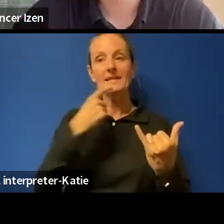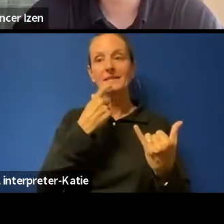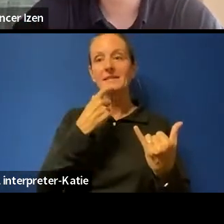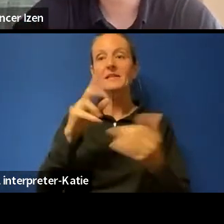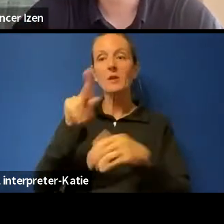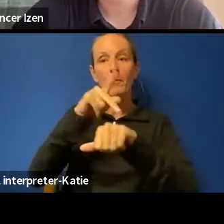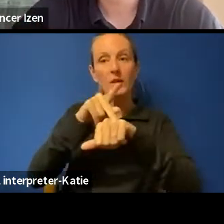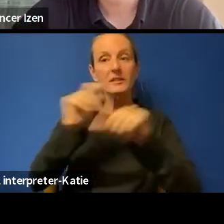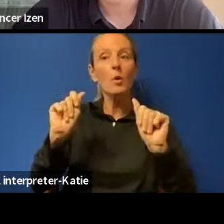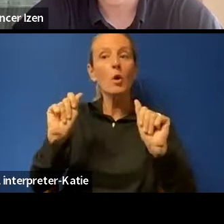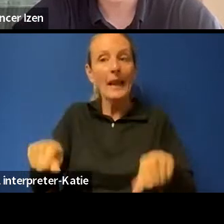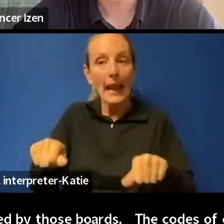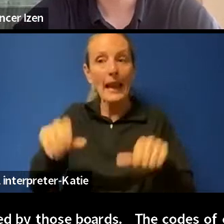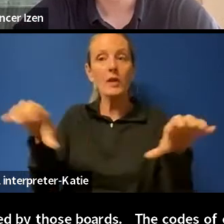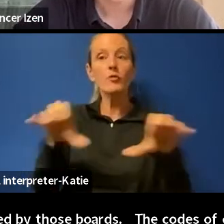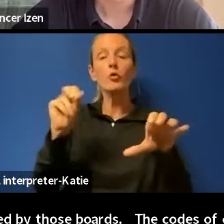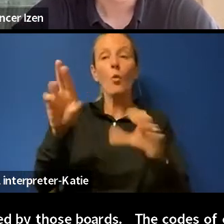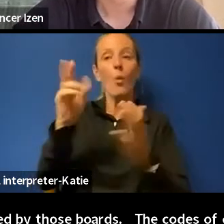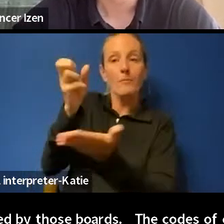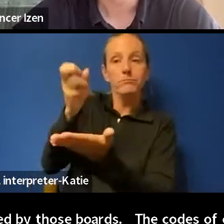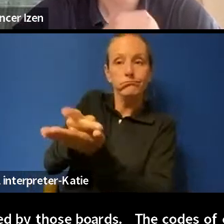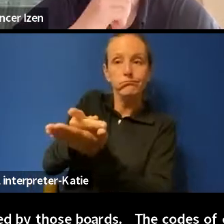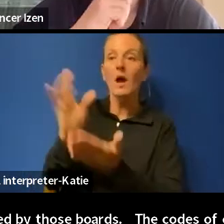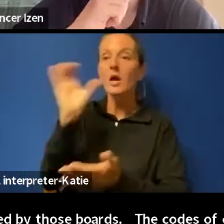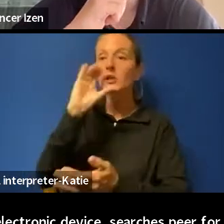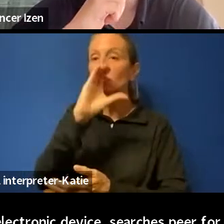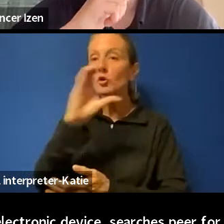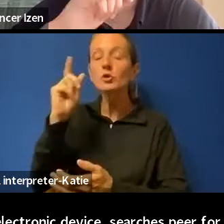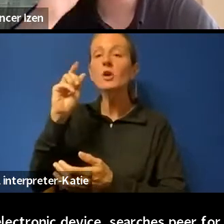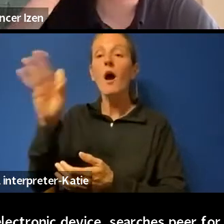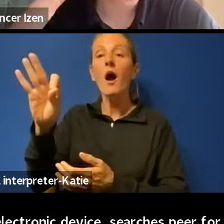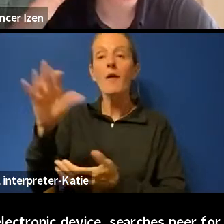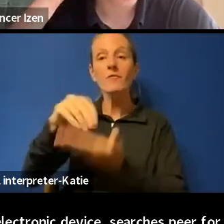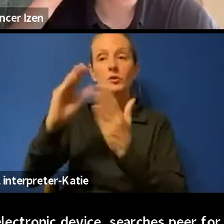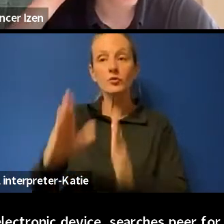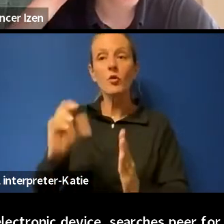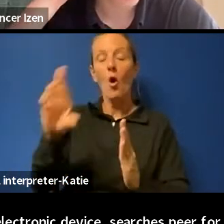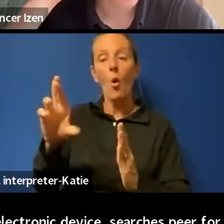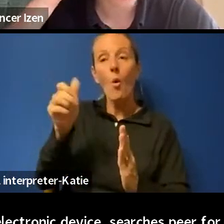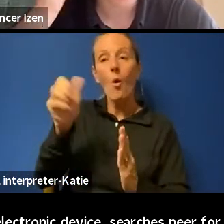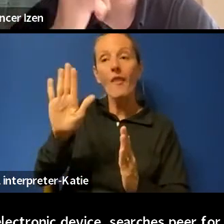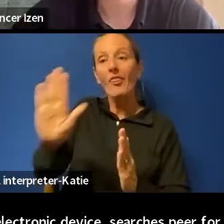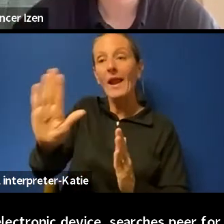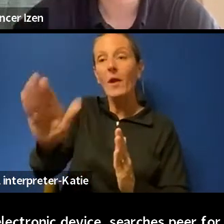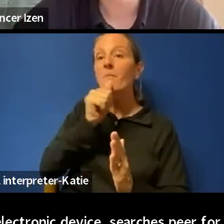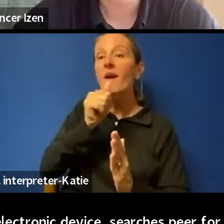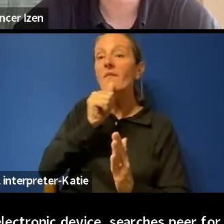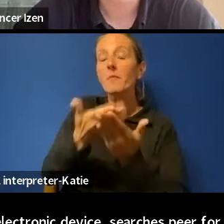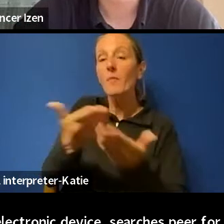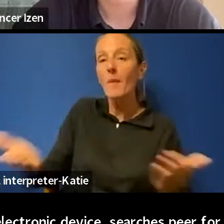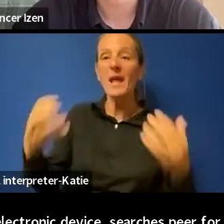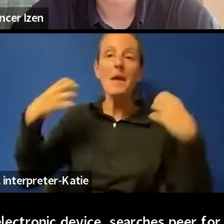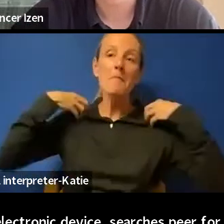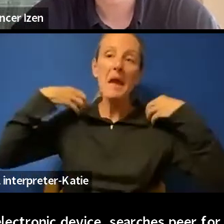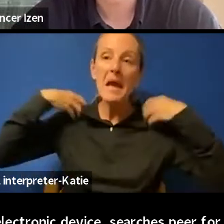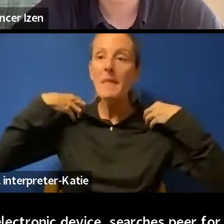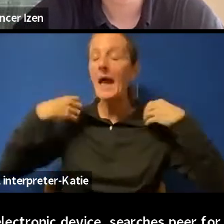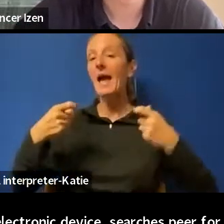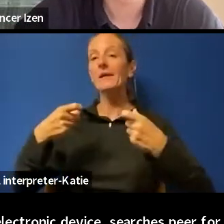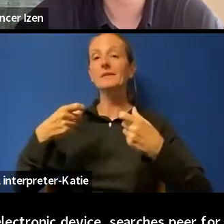may conduct or authorize a search of a student or personal property, including backpacks and personal electronic devices,